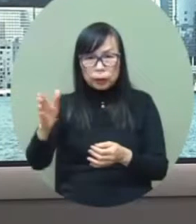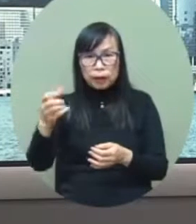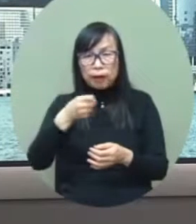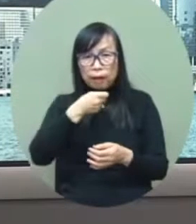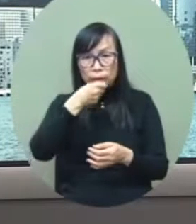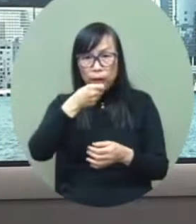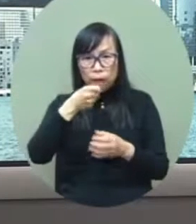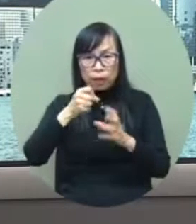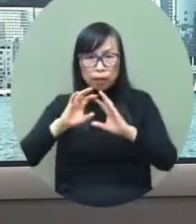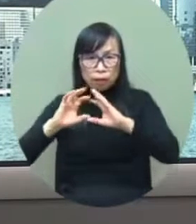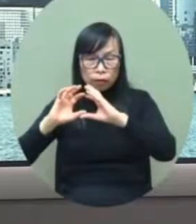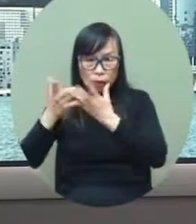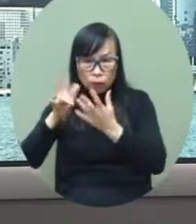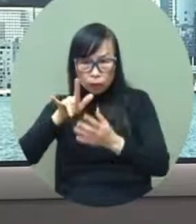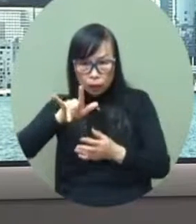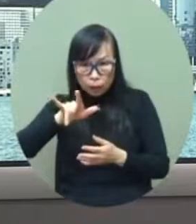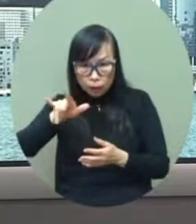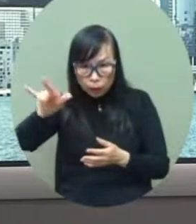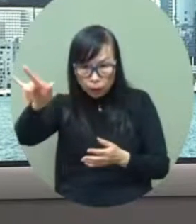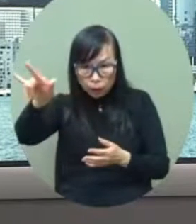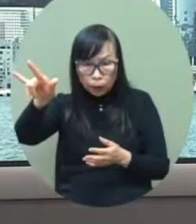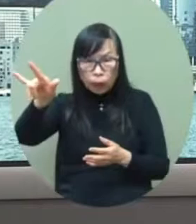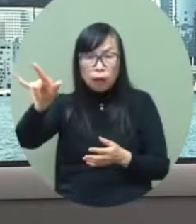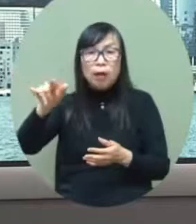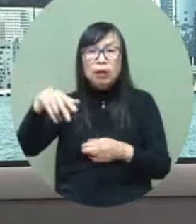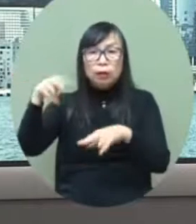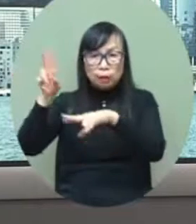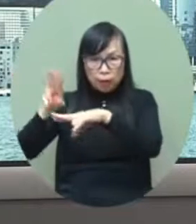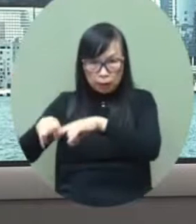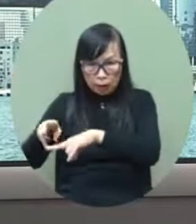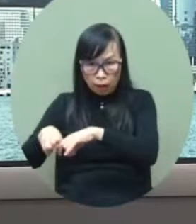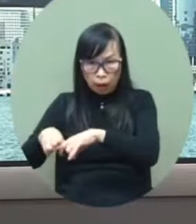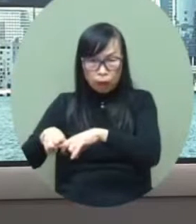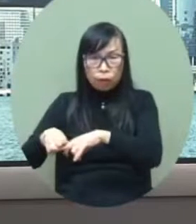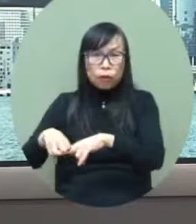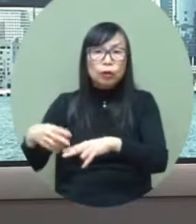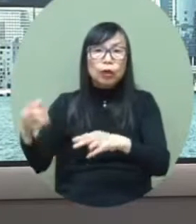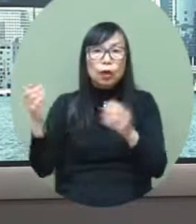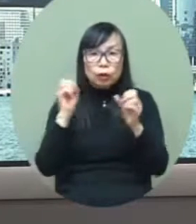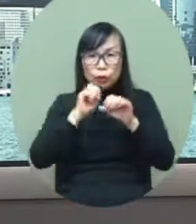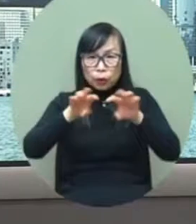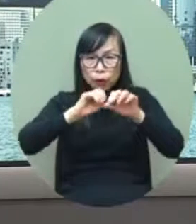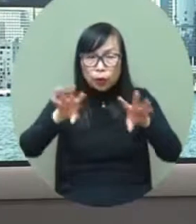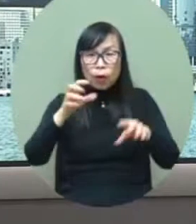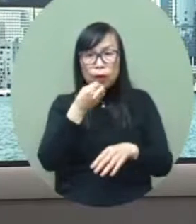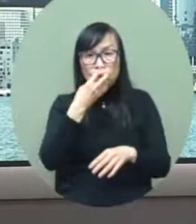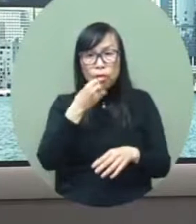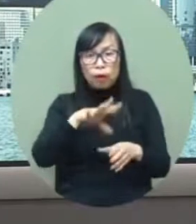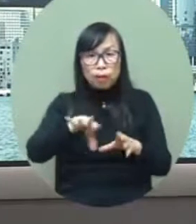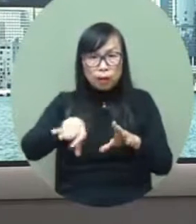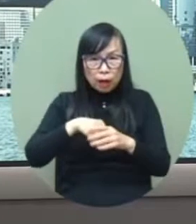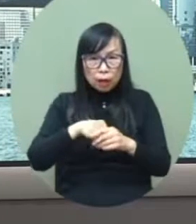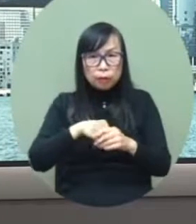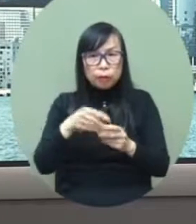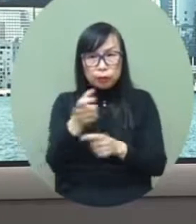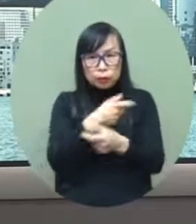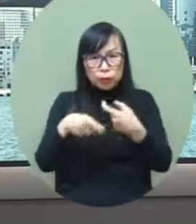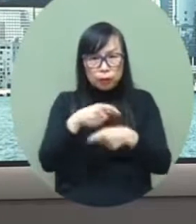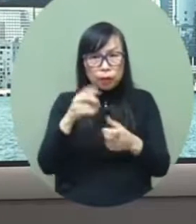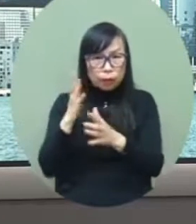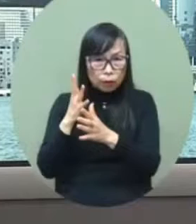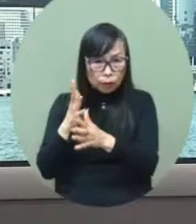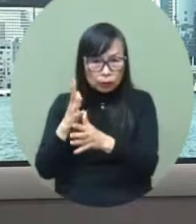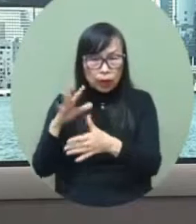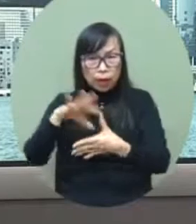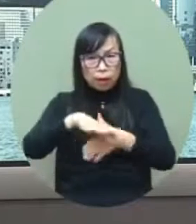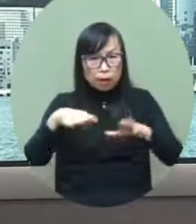the government will be leading various delegations over to overseas countries and to the mainland to actively promote